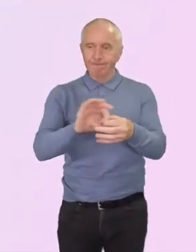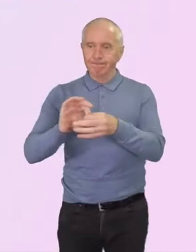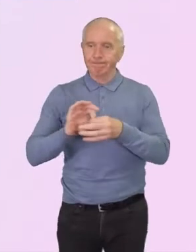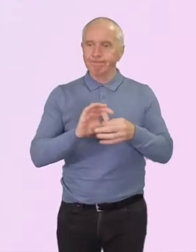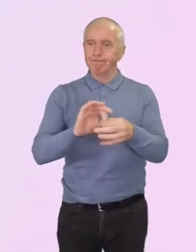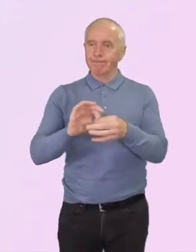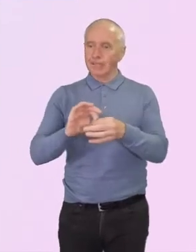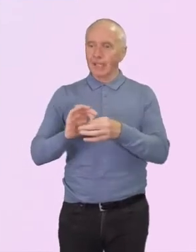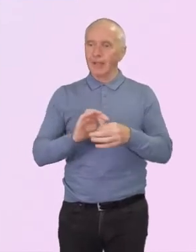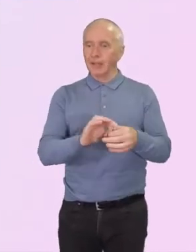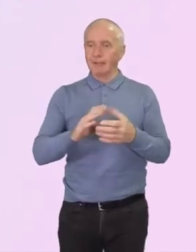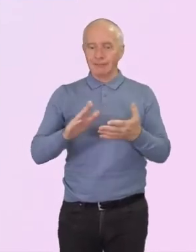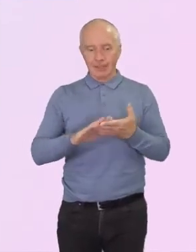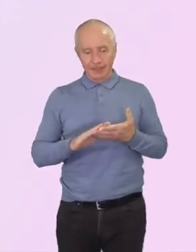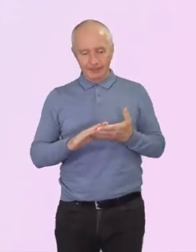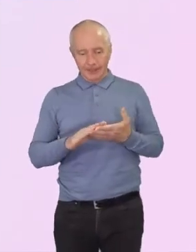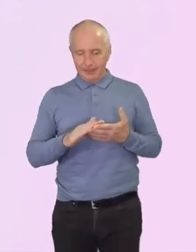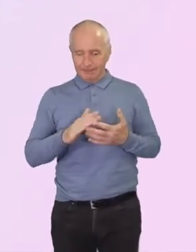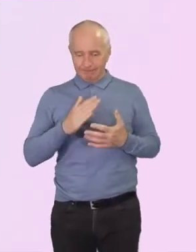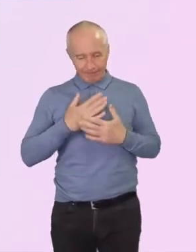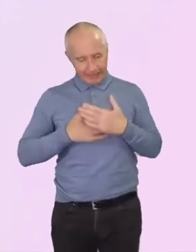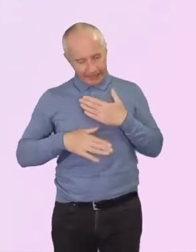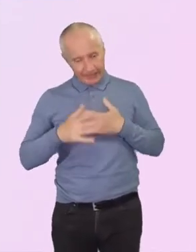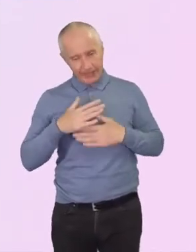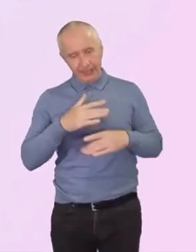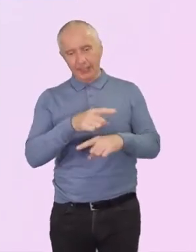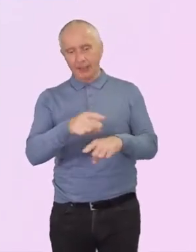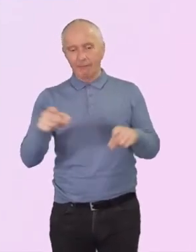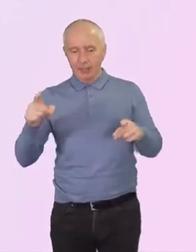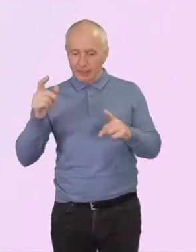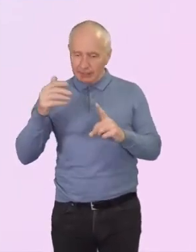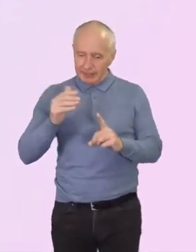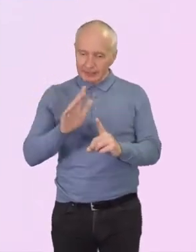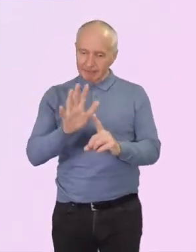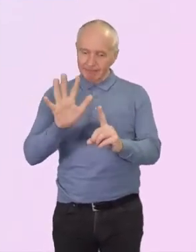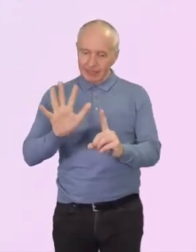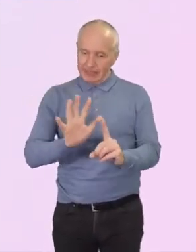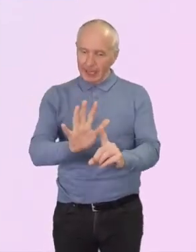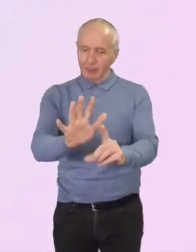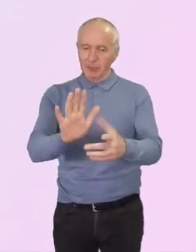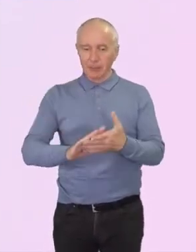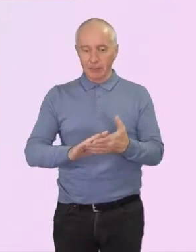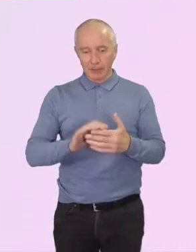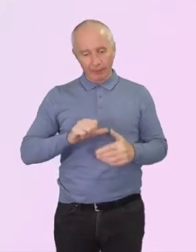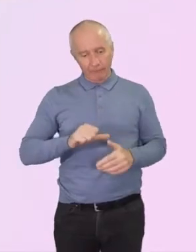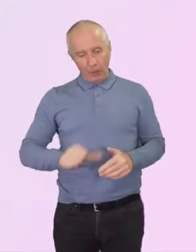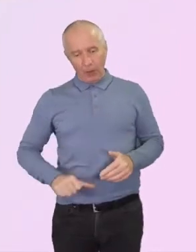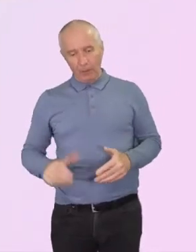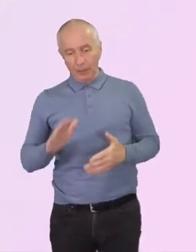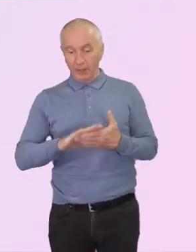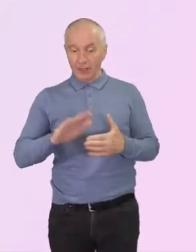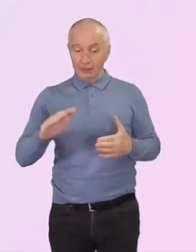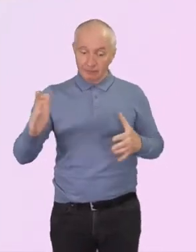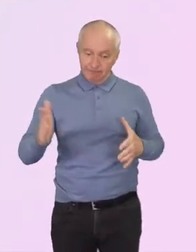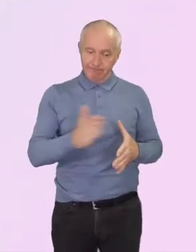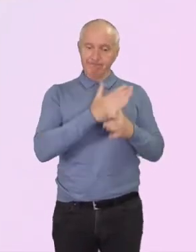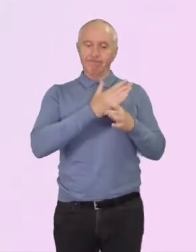see the dignity of these livelihoods as farmers. It was the primordial vocation for which humankind was created.